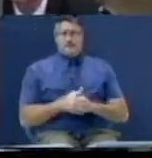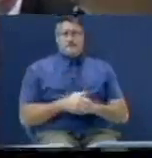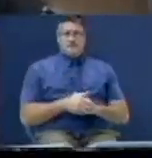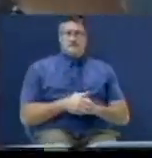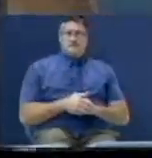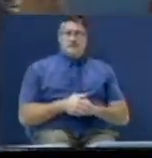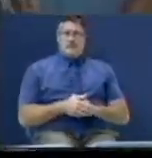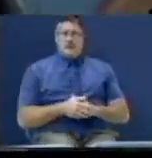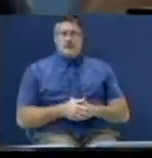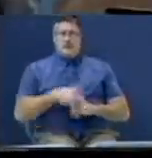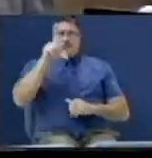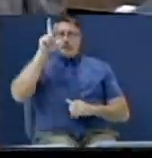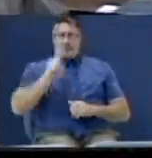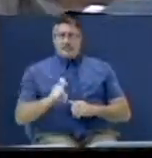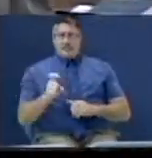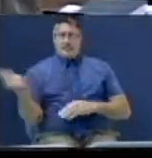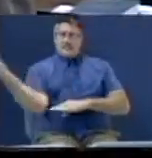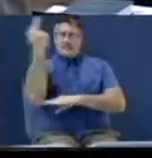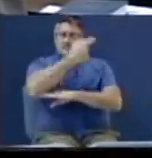You've got to do it today.